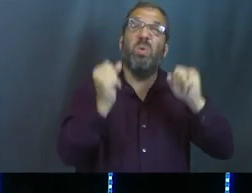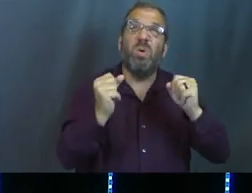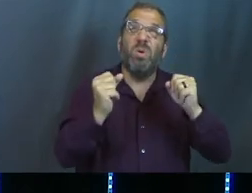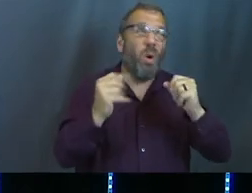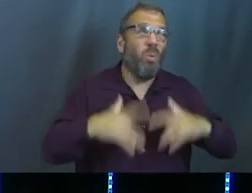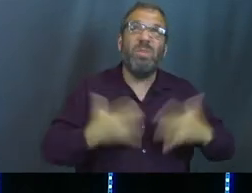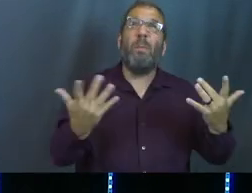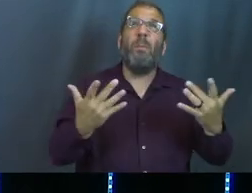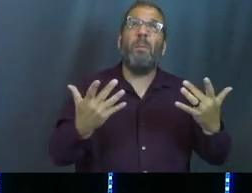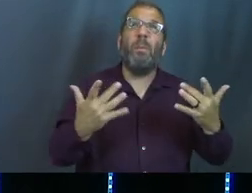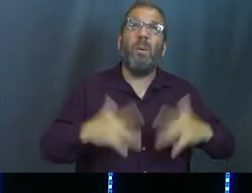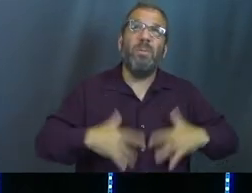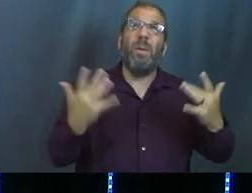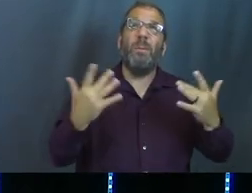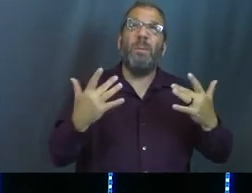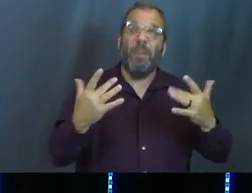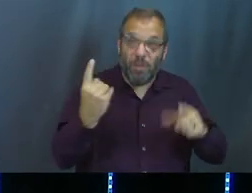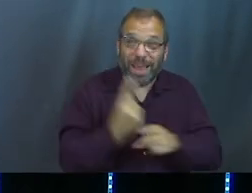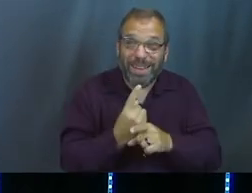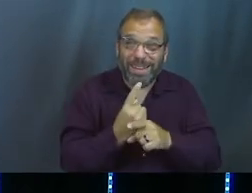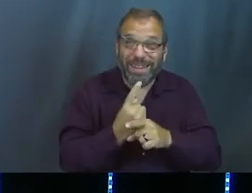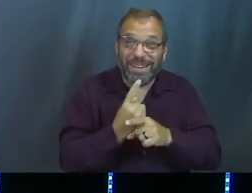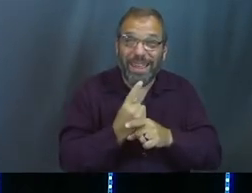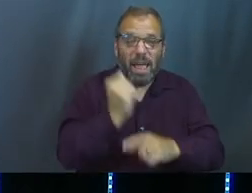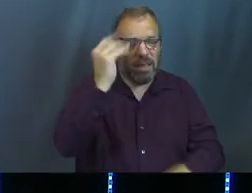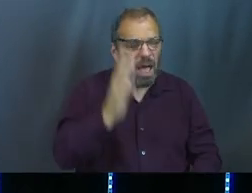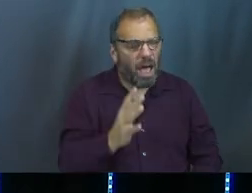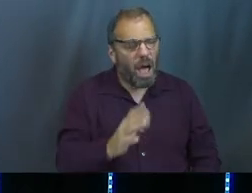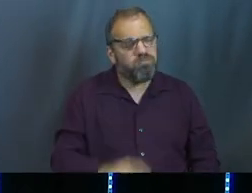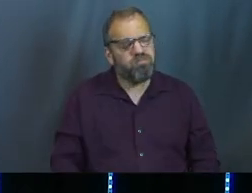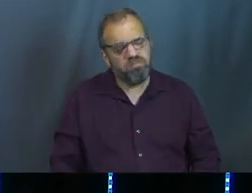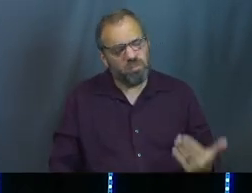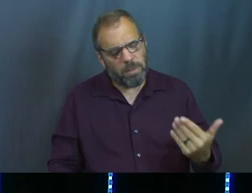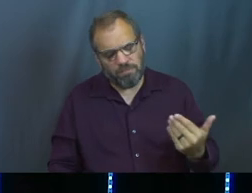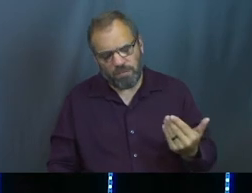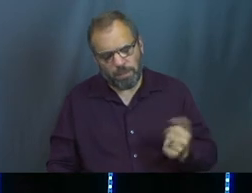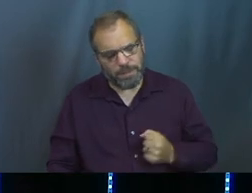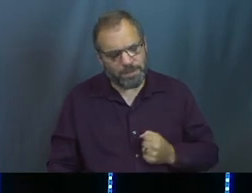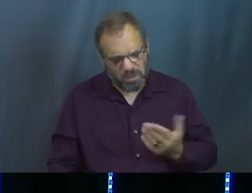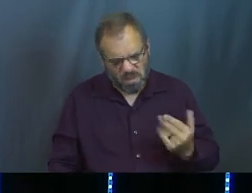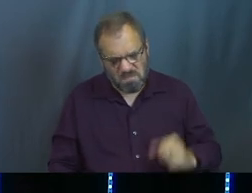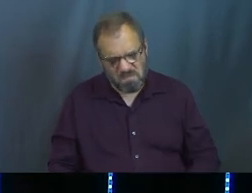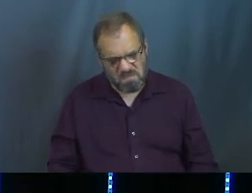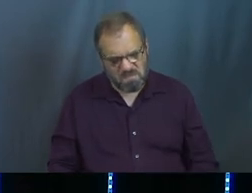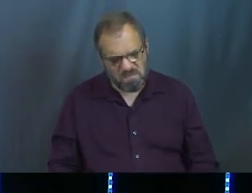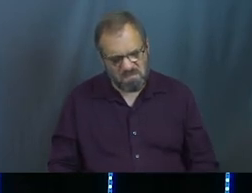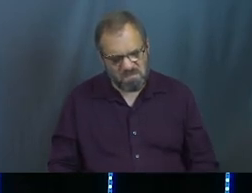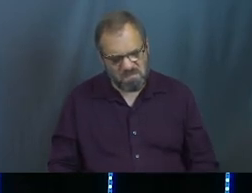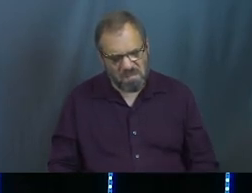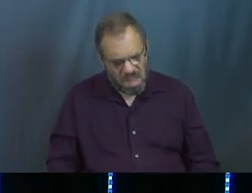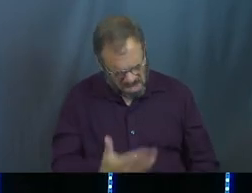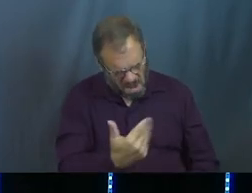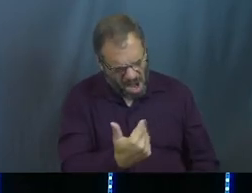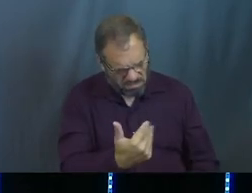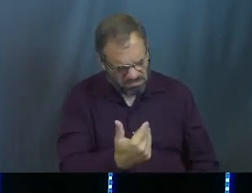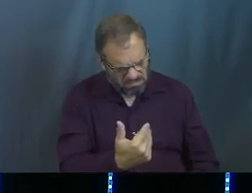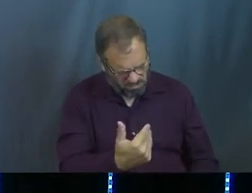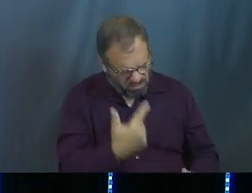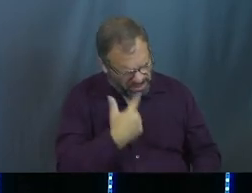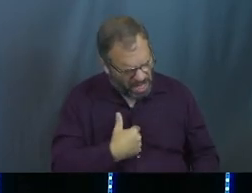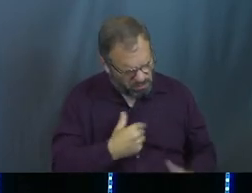what is this? Right? And God was cool with that. Because he's like, you can be real with me, man.